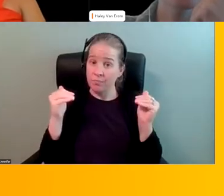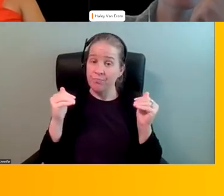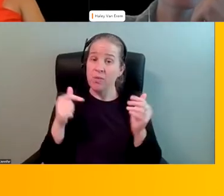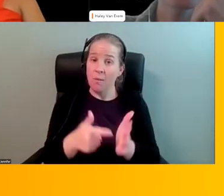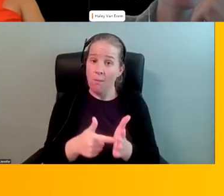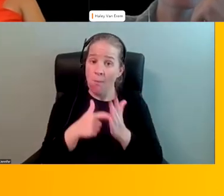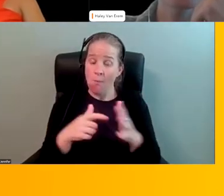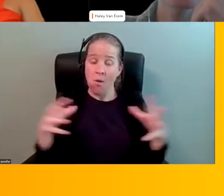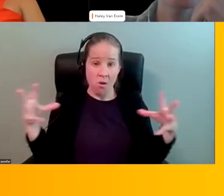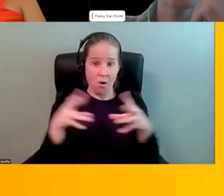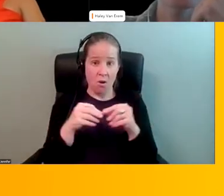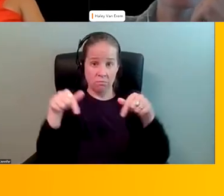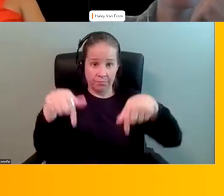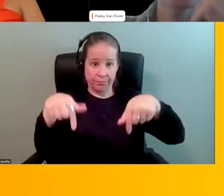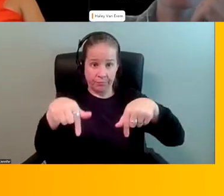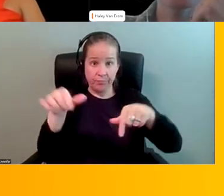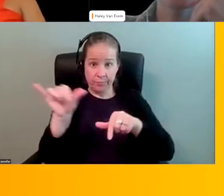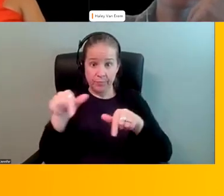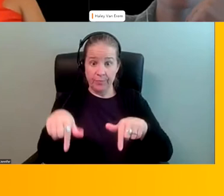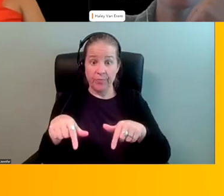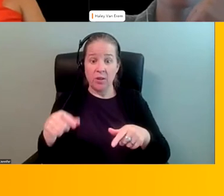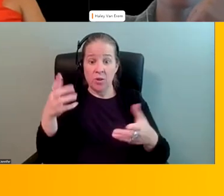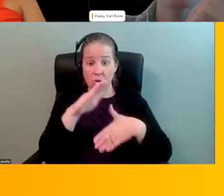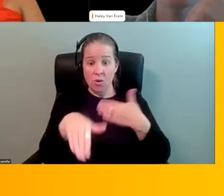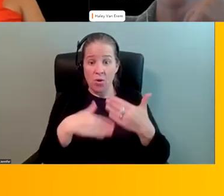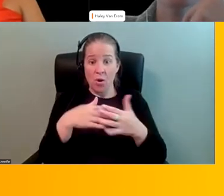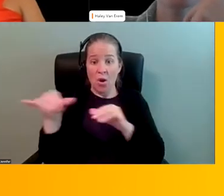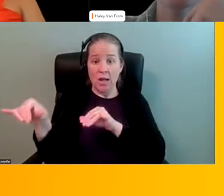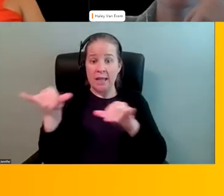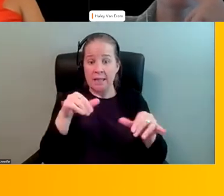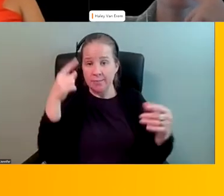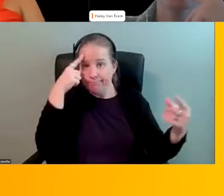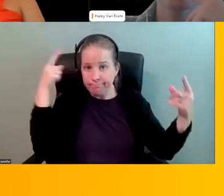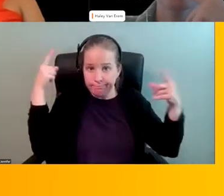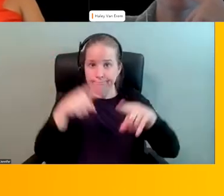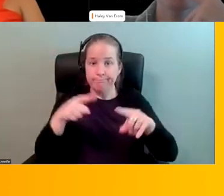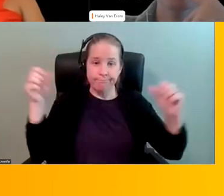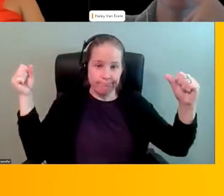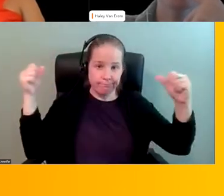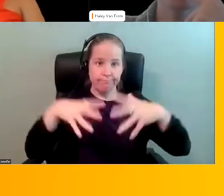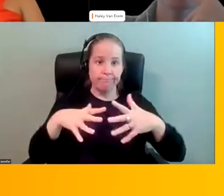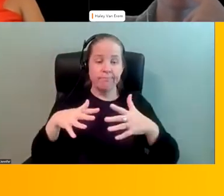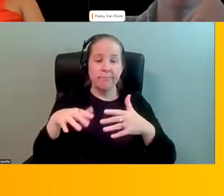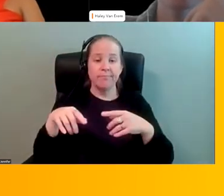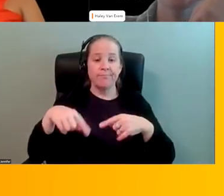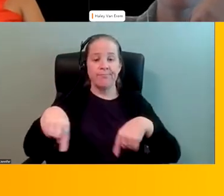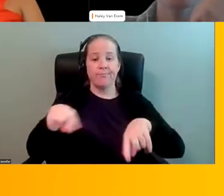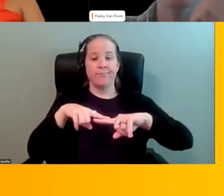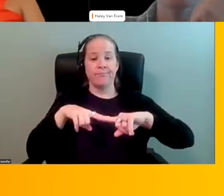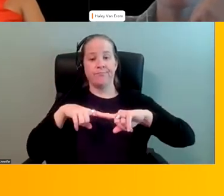conference like this to really put like-minded individuals together to put, uh, this